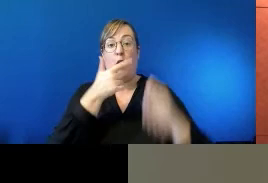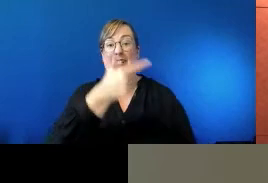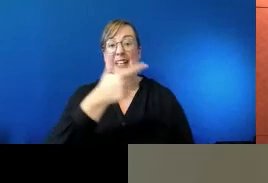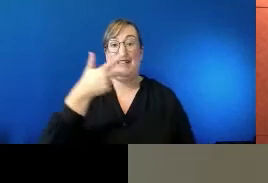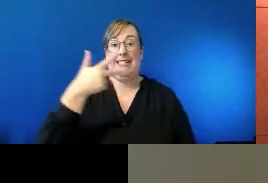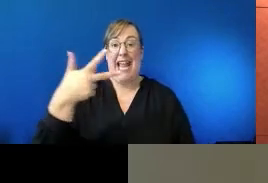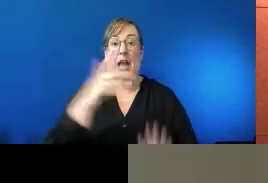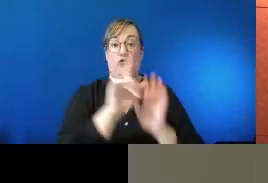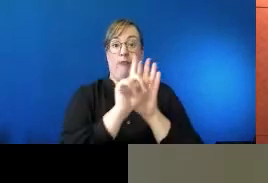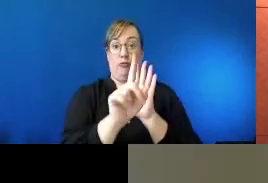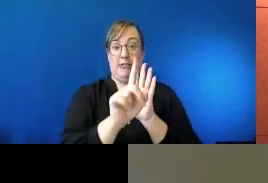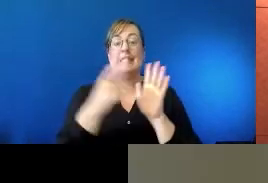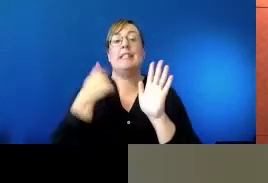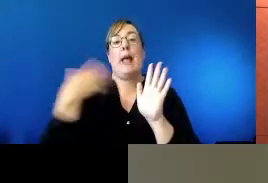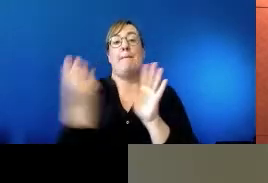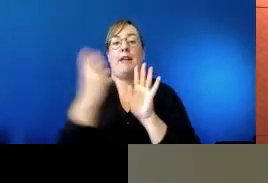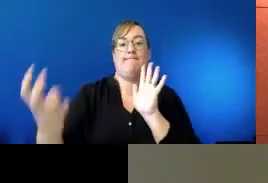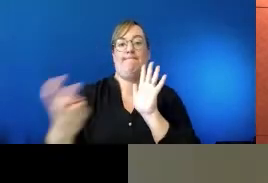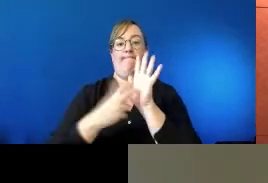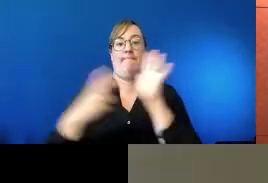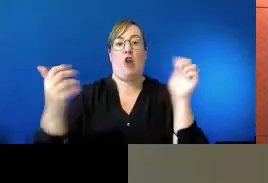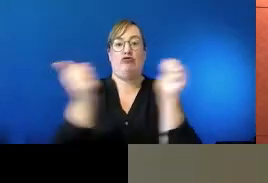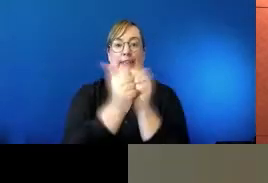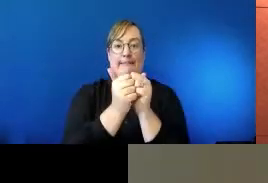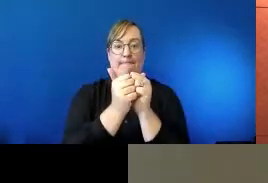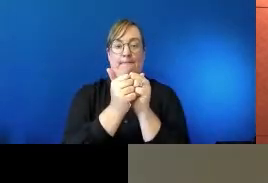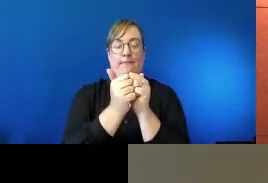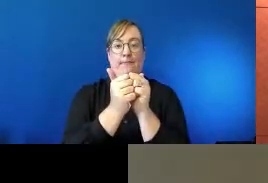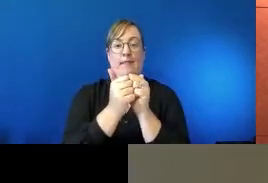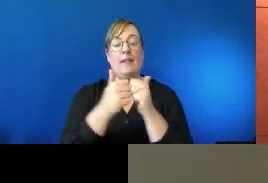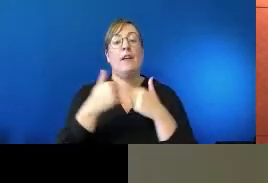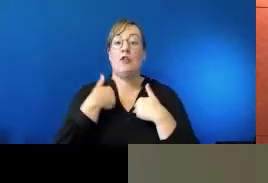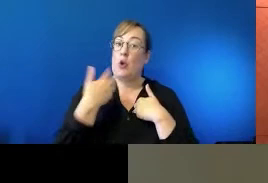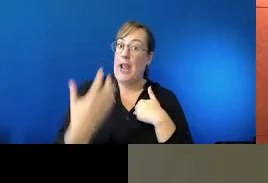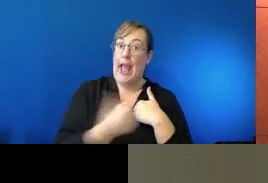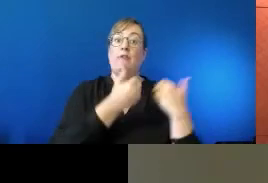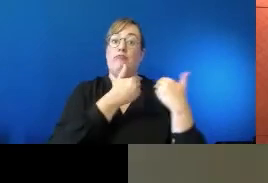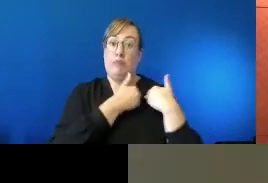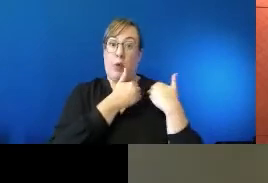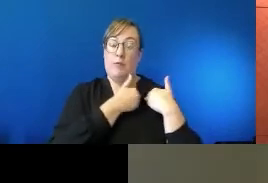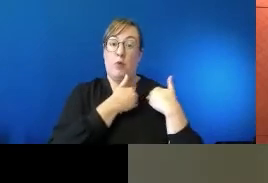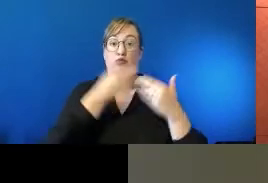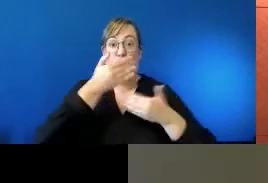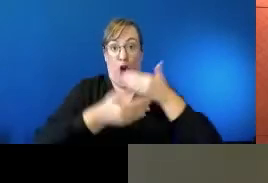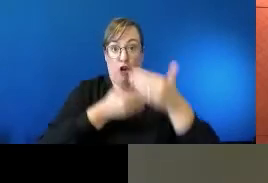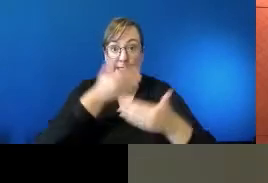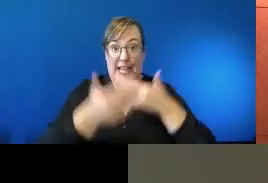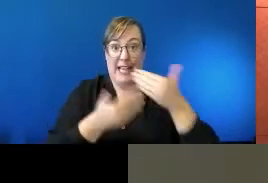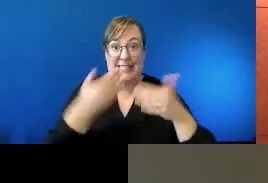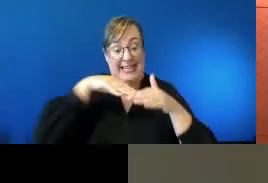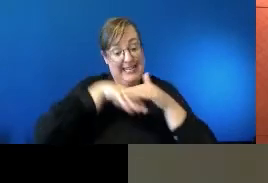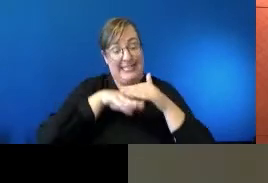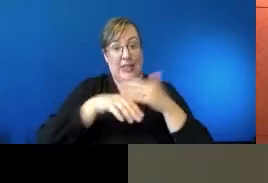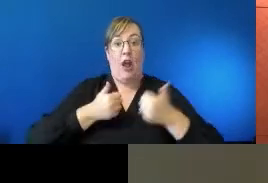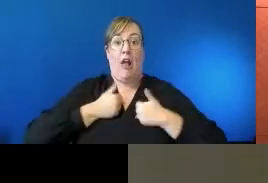to get sign off. And so we have an accountability process from within to discuss issues